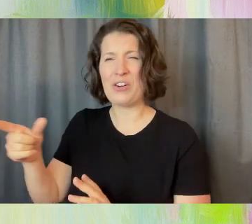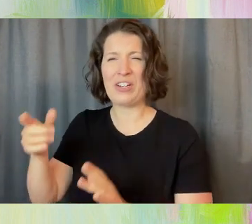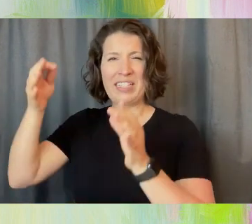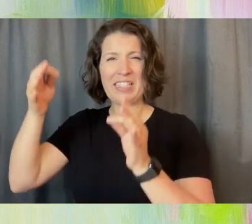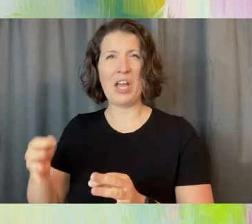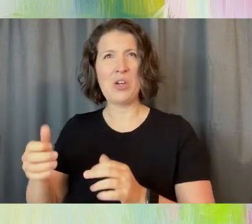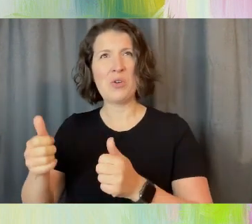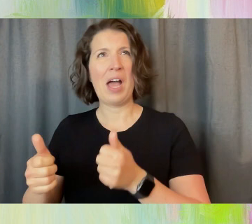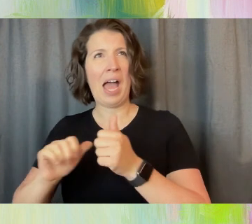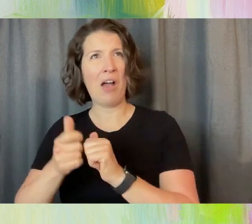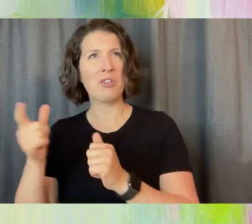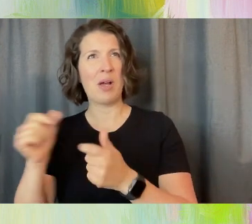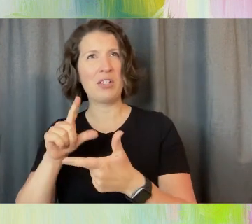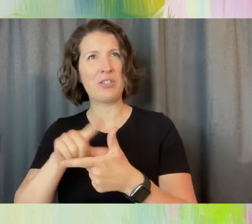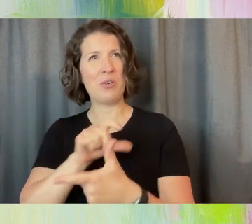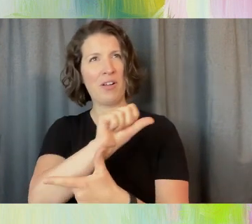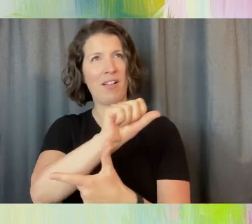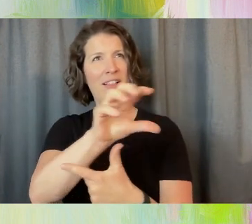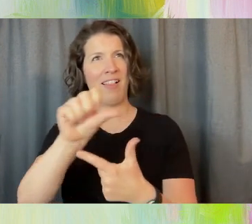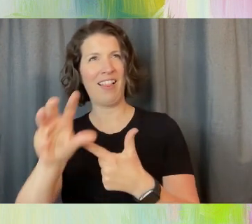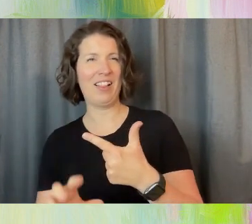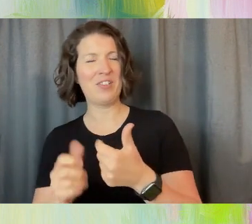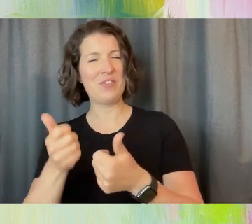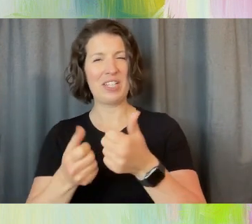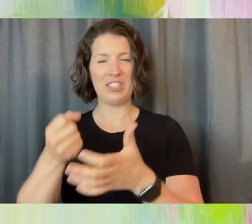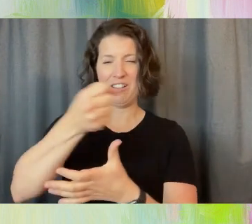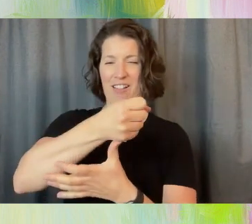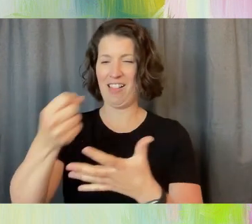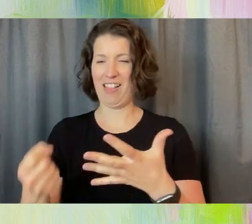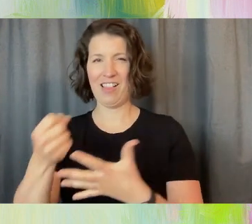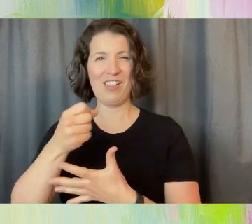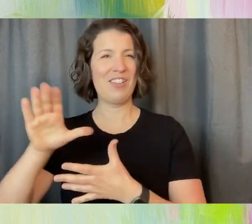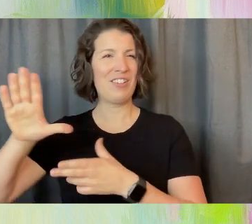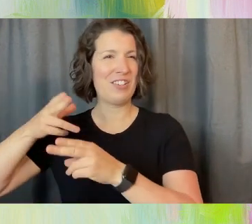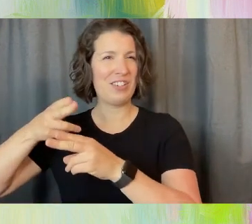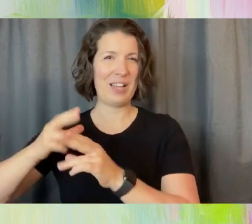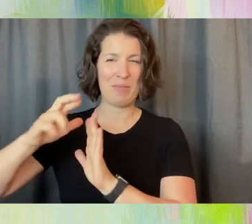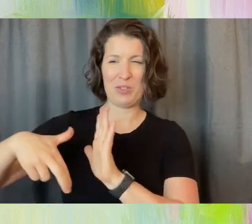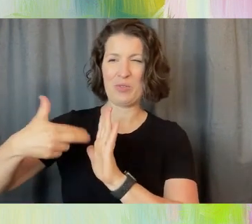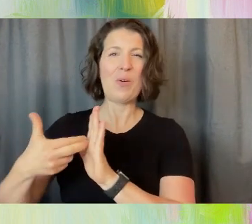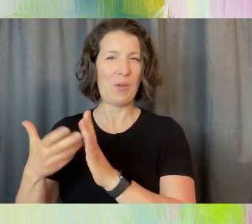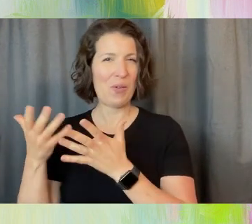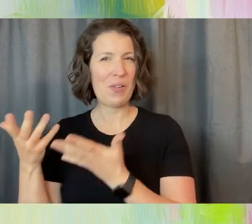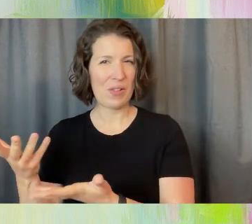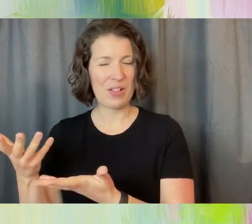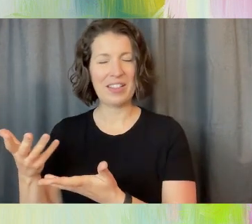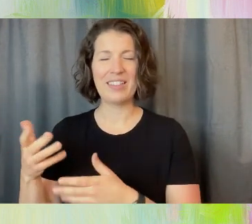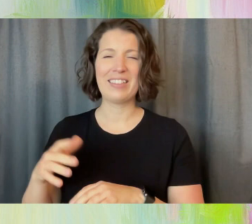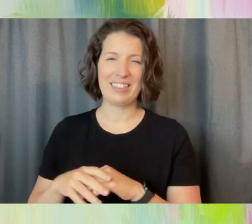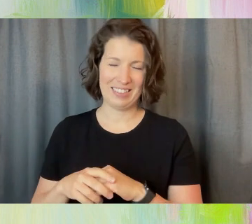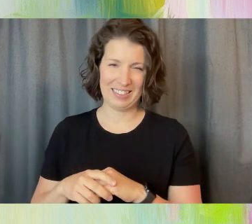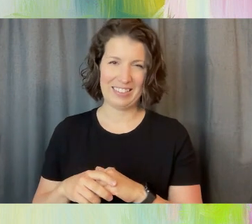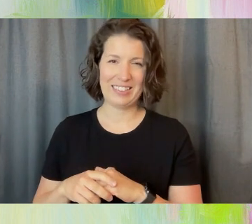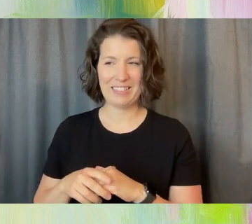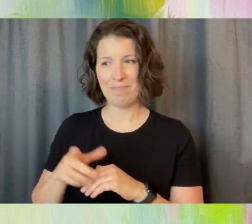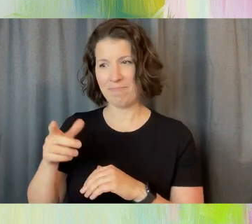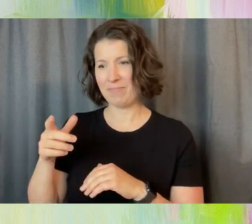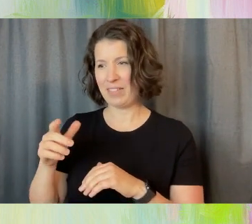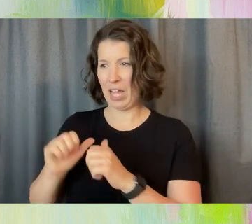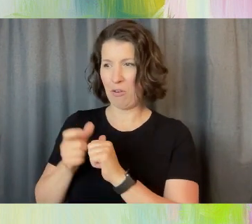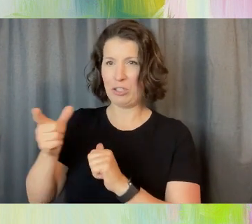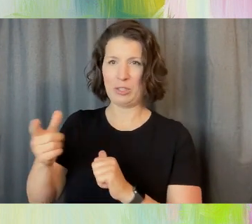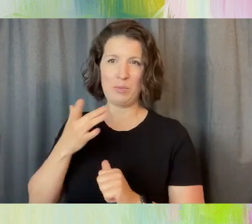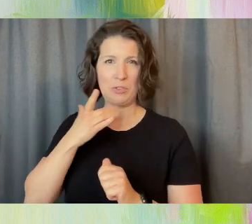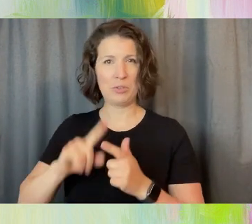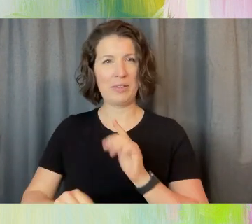she wants to put, which order she wants to, she puts those words in as she identifies herself. She's at